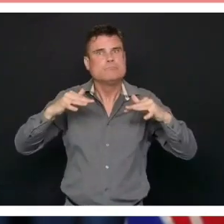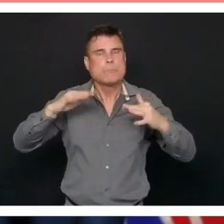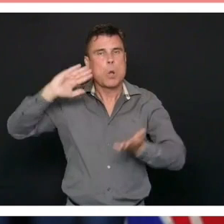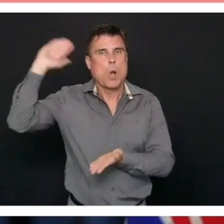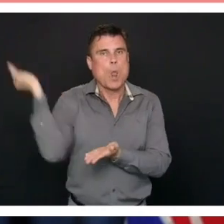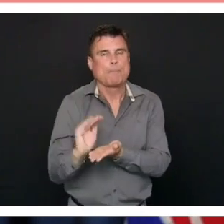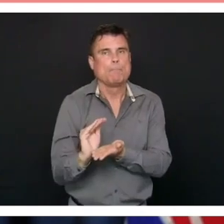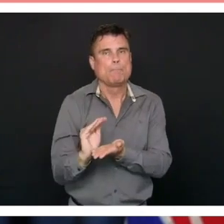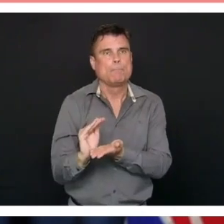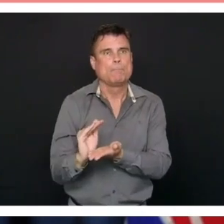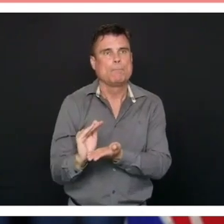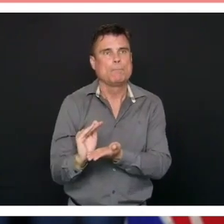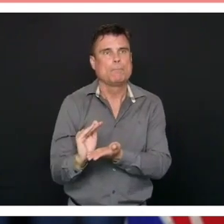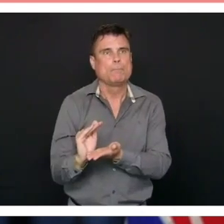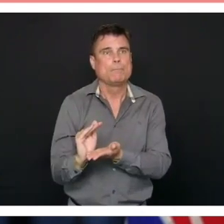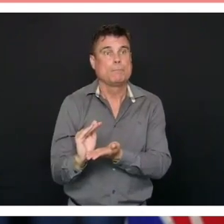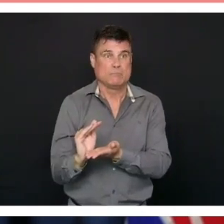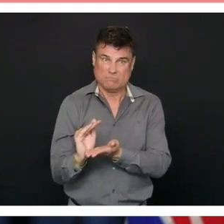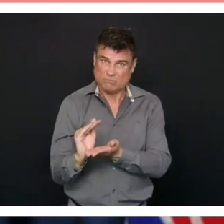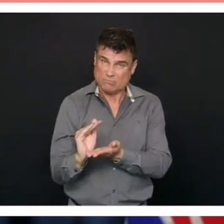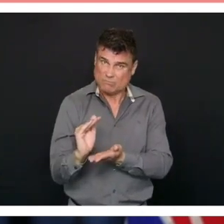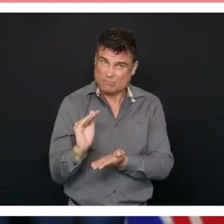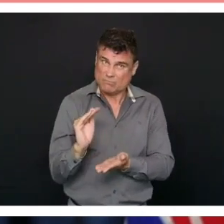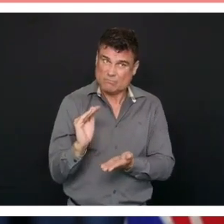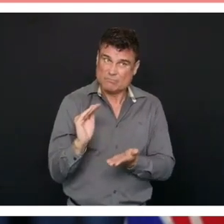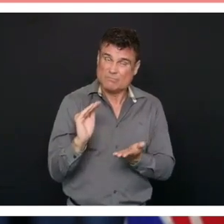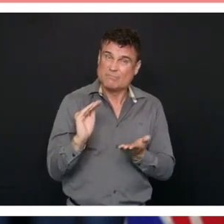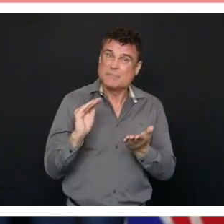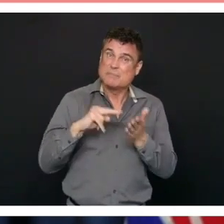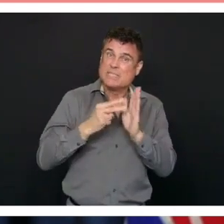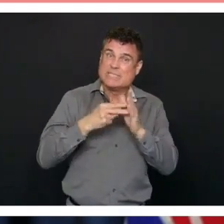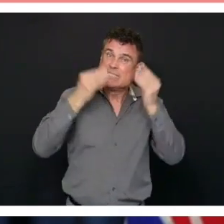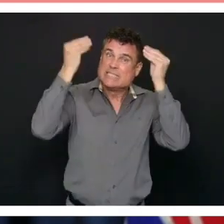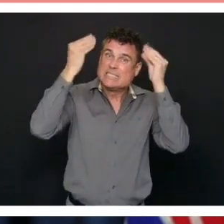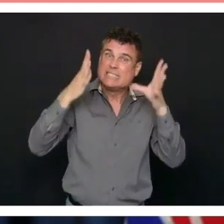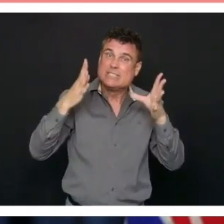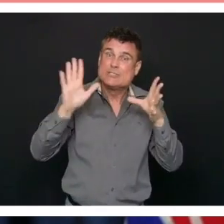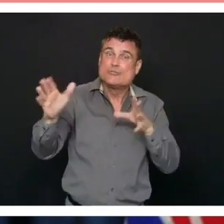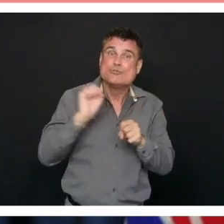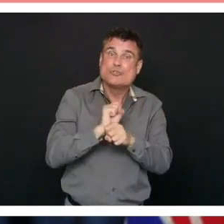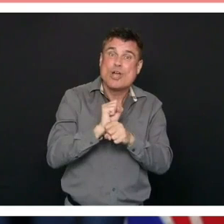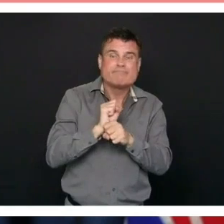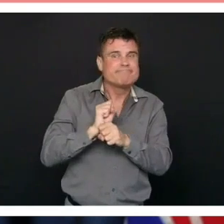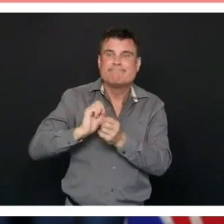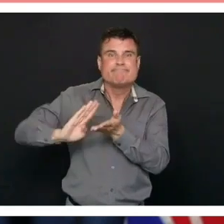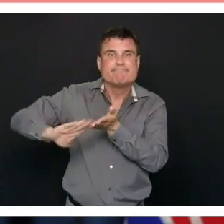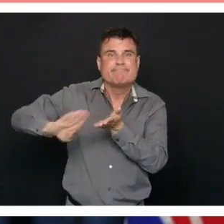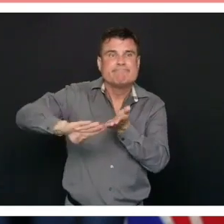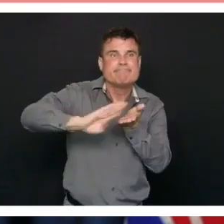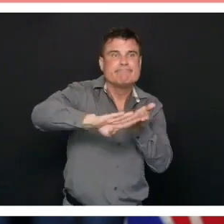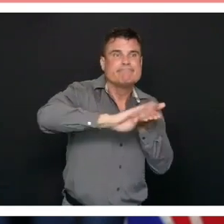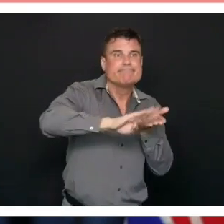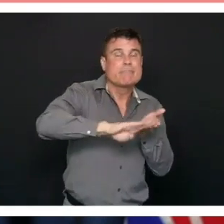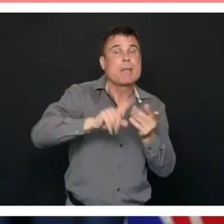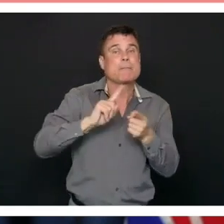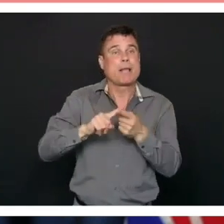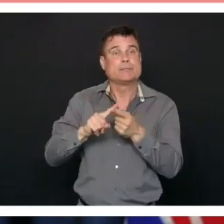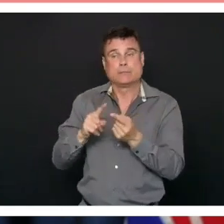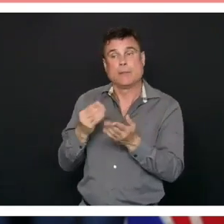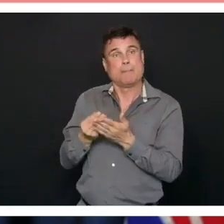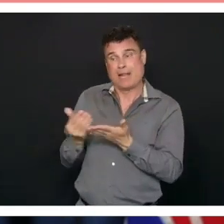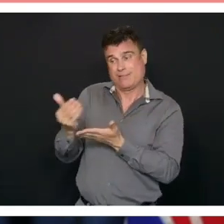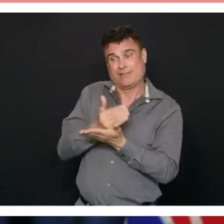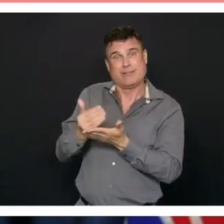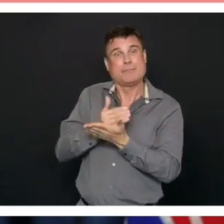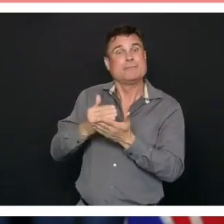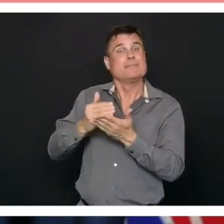teachers need to be laid off and could potentially need other changes because of the decrease in revenues. How much this concern you for